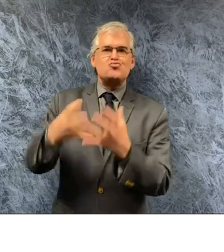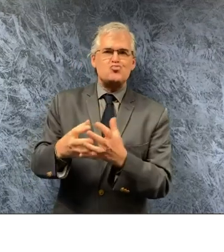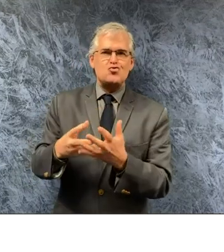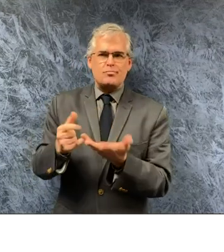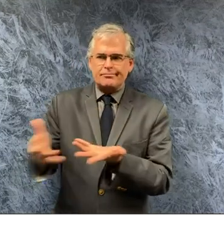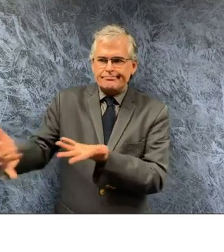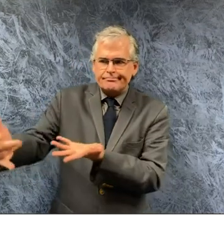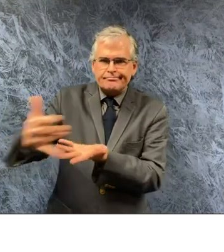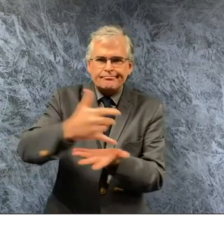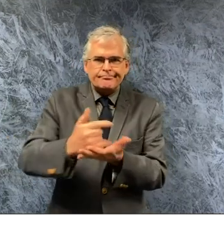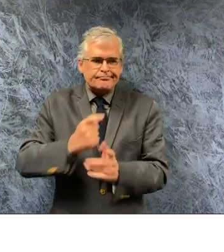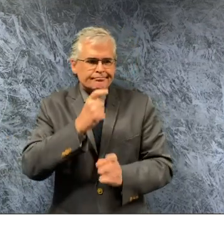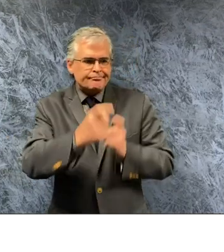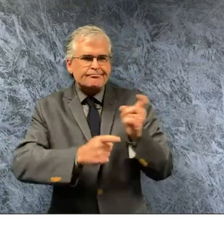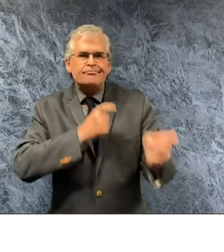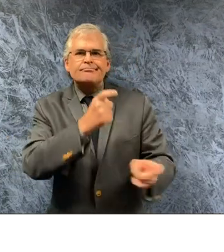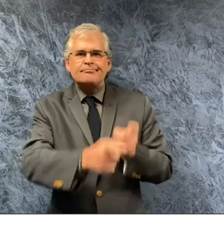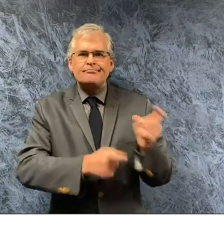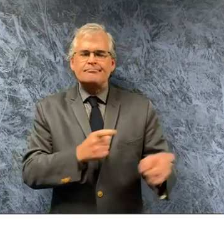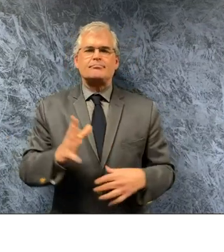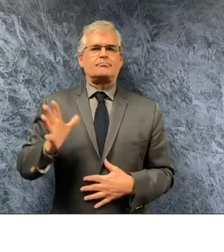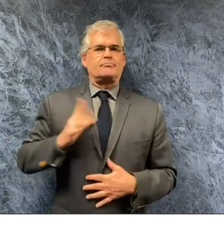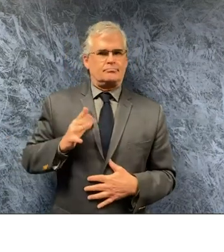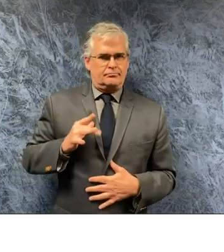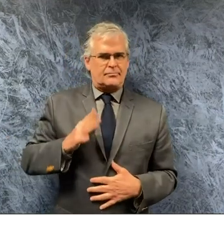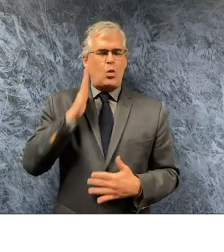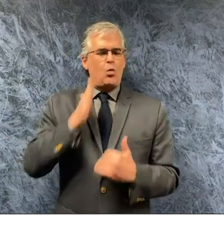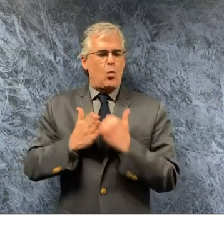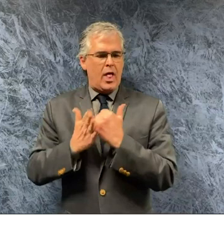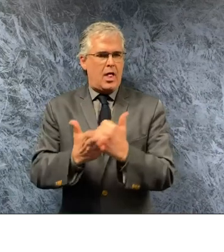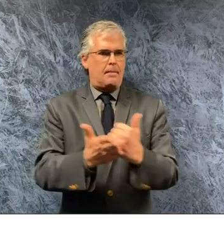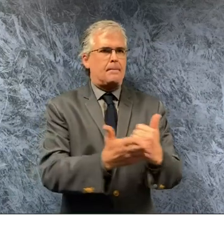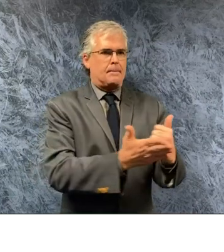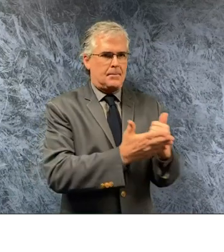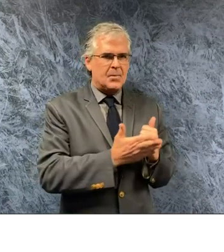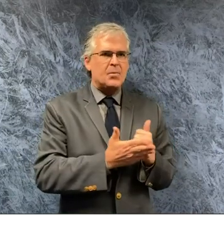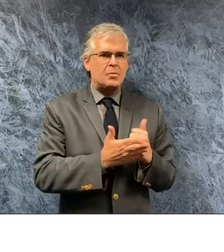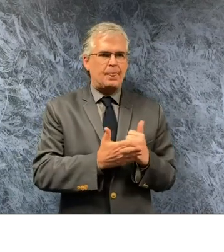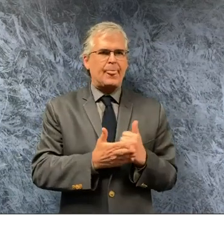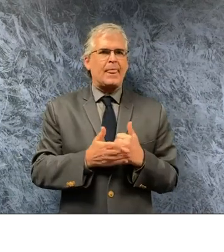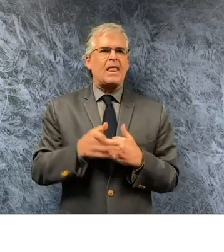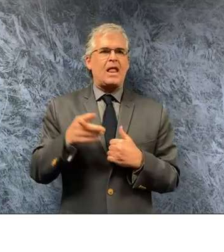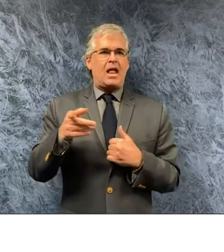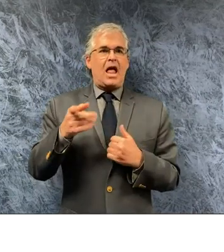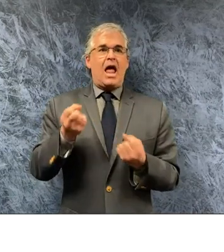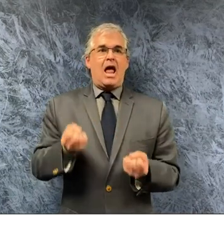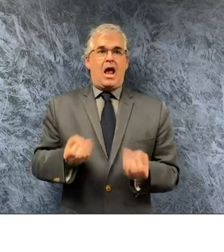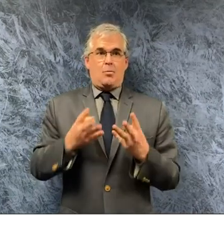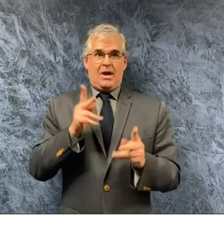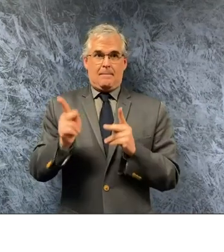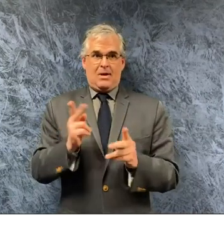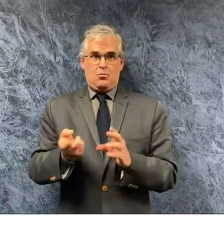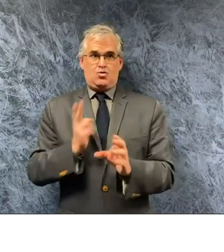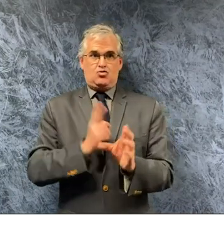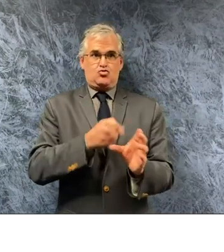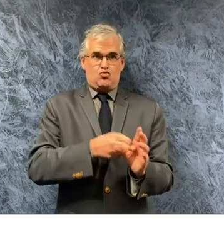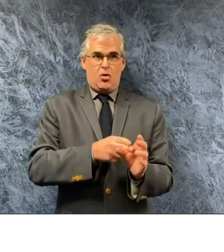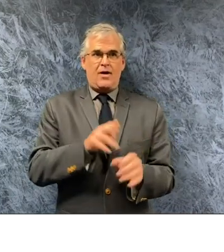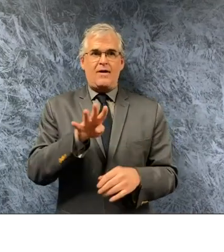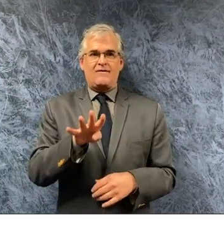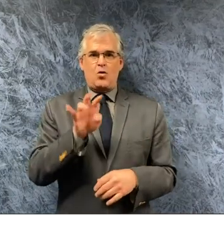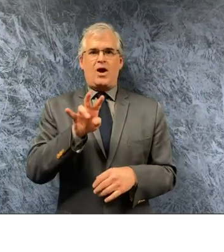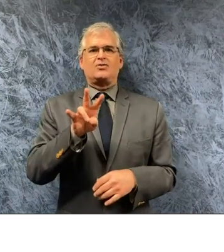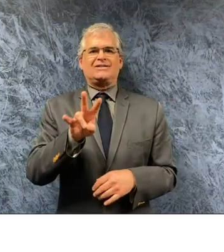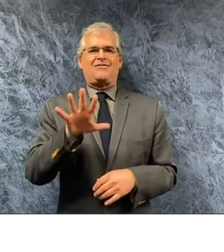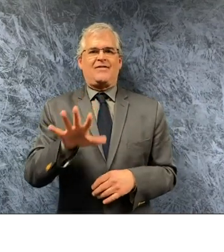that are going to get on board and be able to assist some of these health care workers it's not just the ones that have gotten sick and the ones that have died these folks